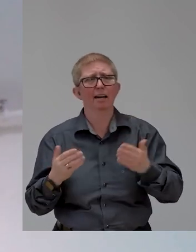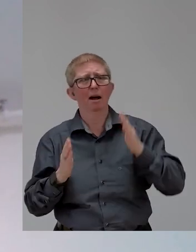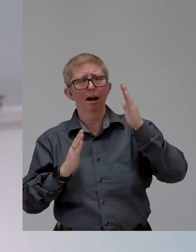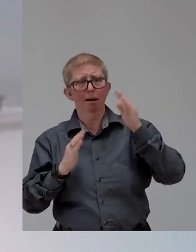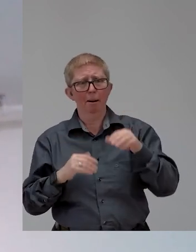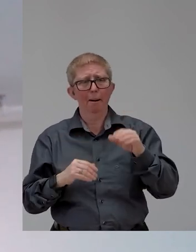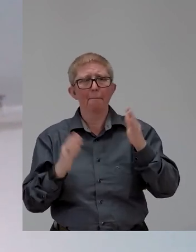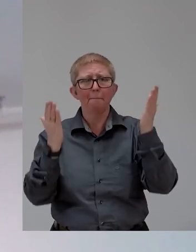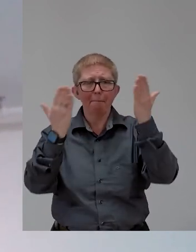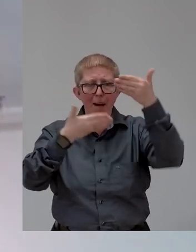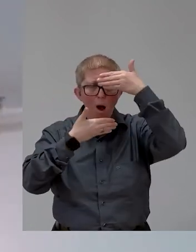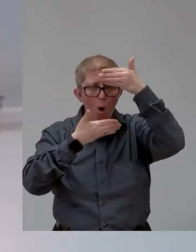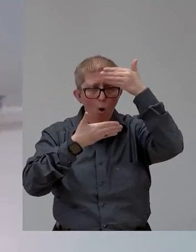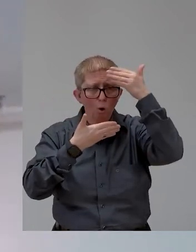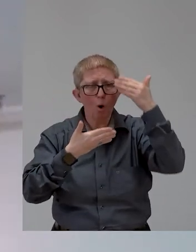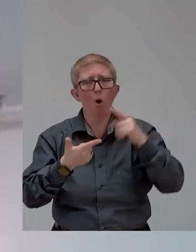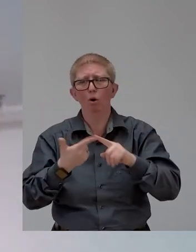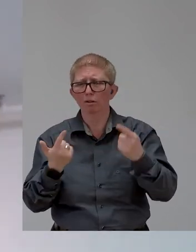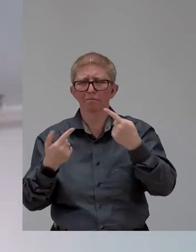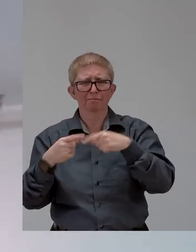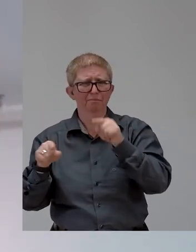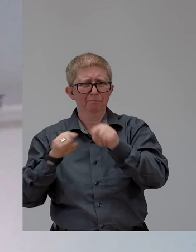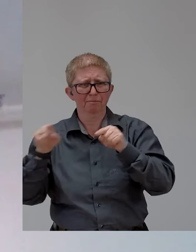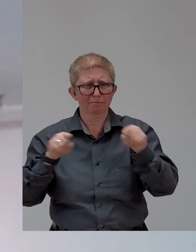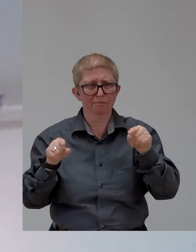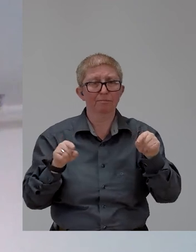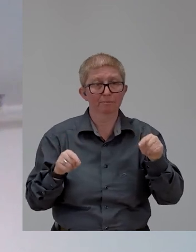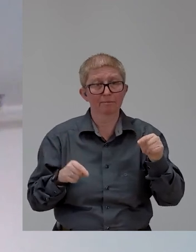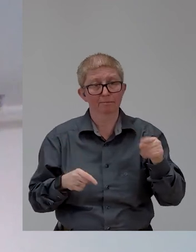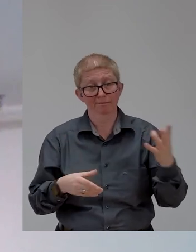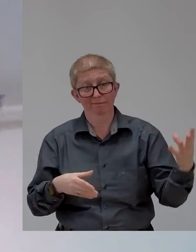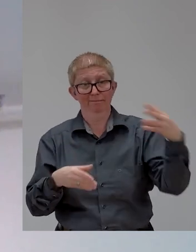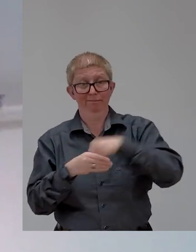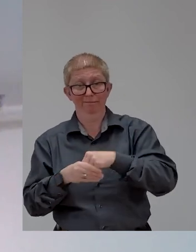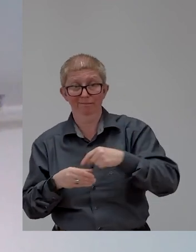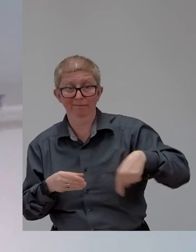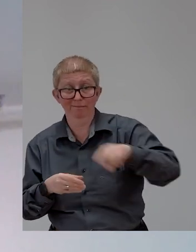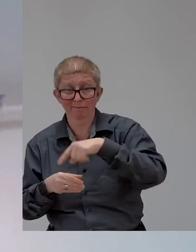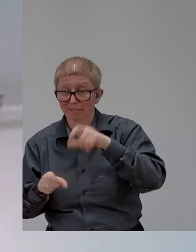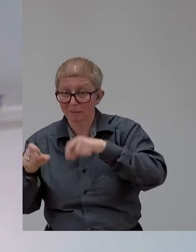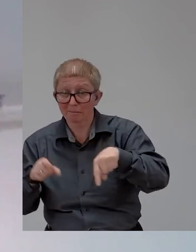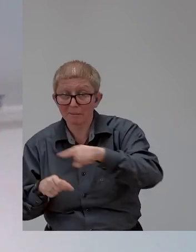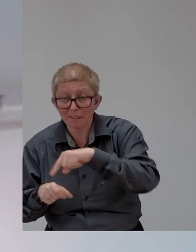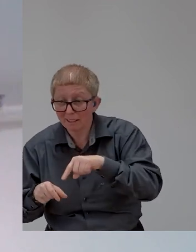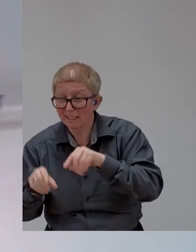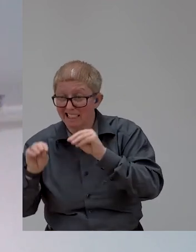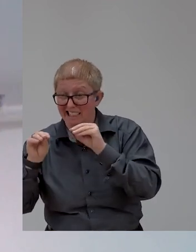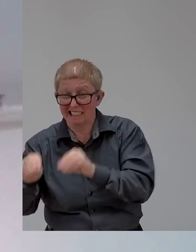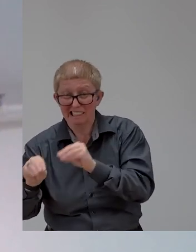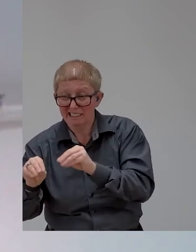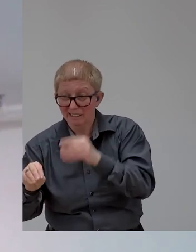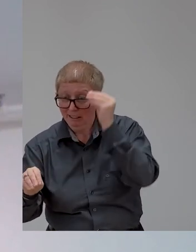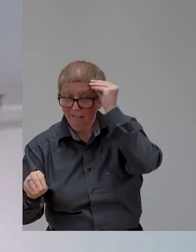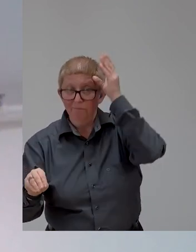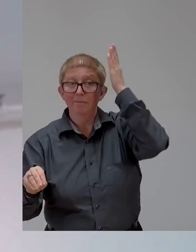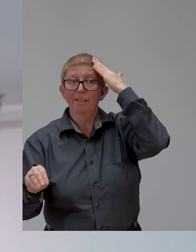through the use of ICT. And as people are more educated and also more adept at using ICT, their